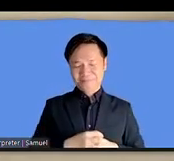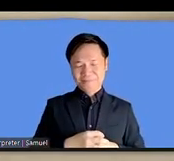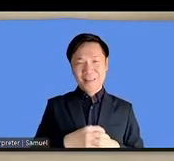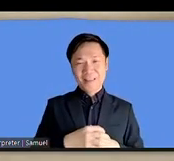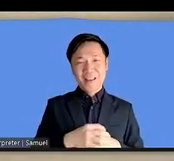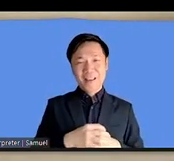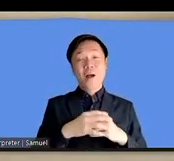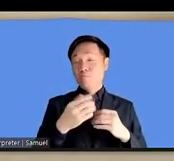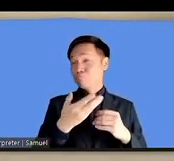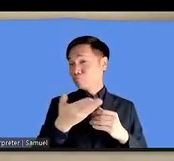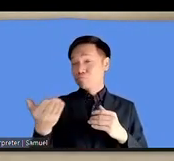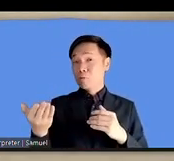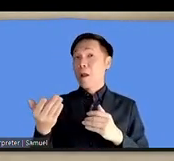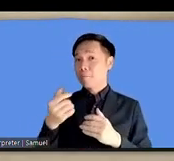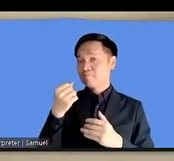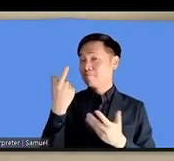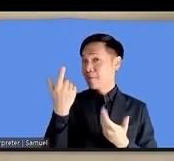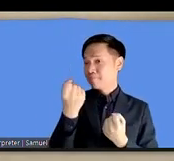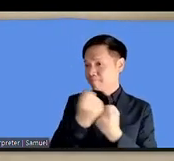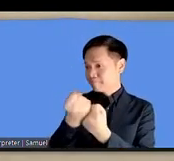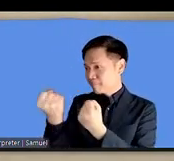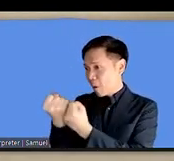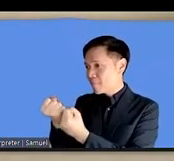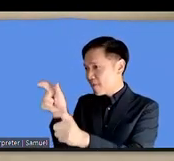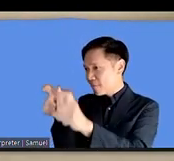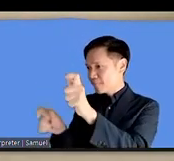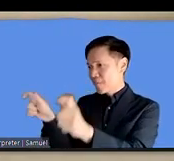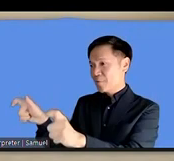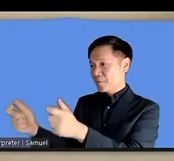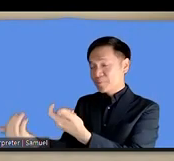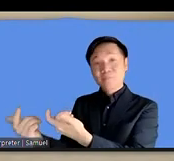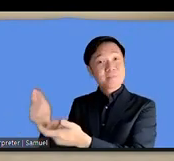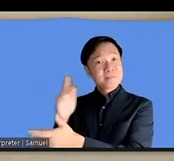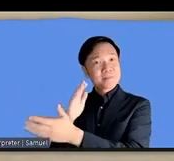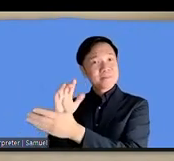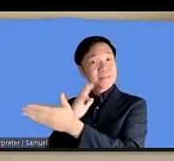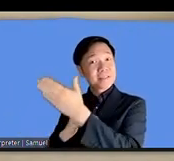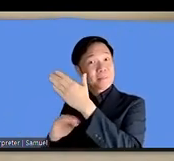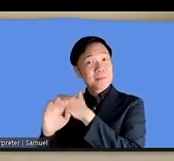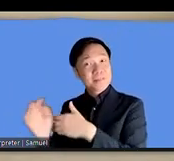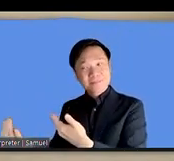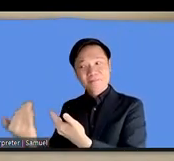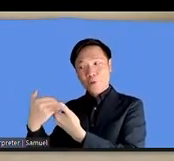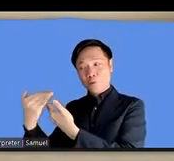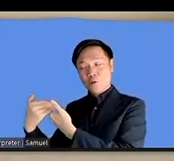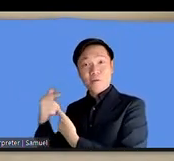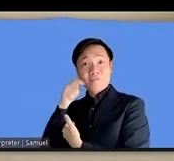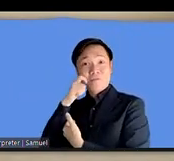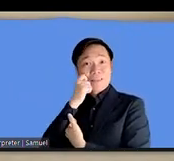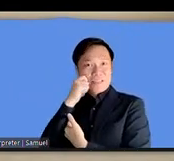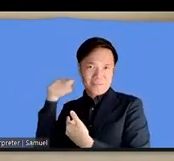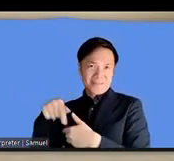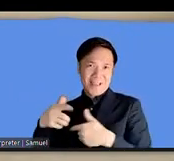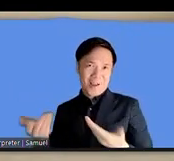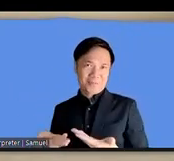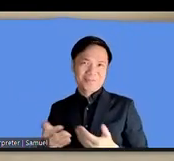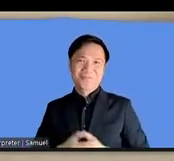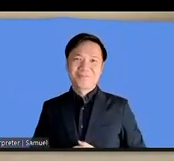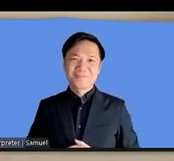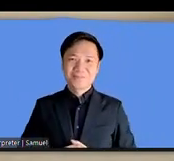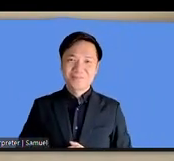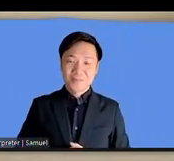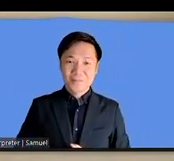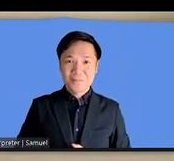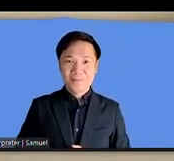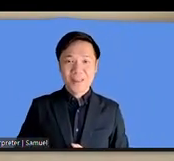of persons with disabilities in person to this session we actually had a sport